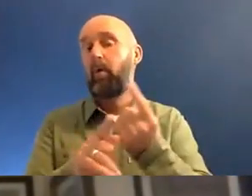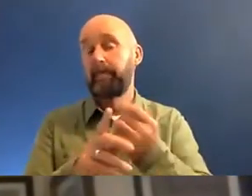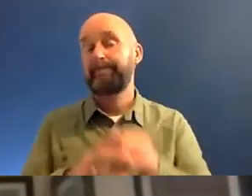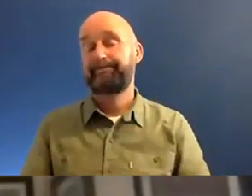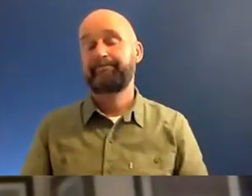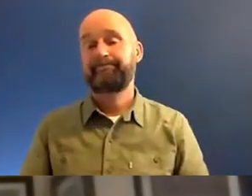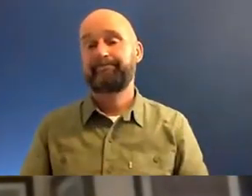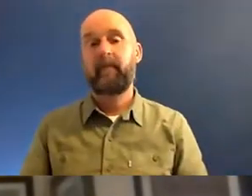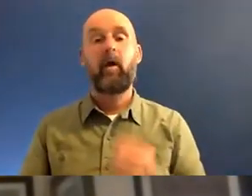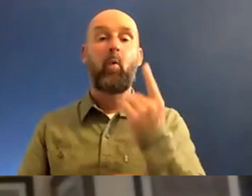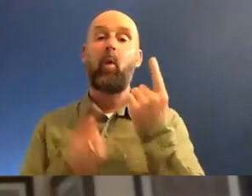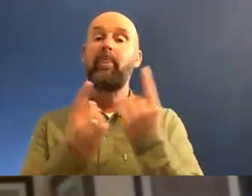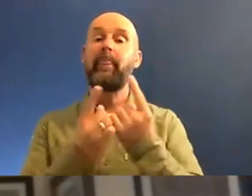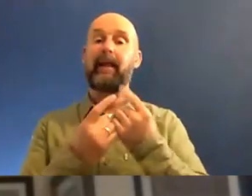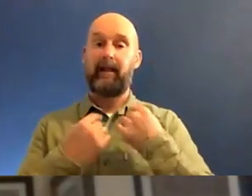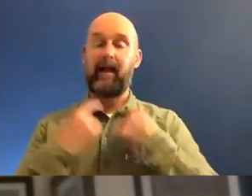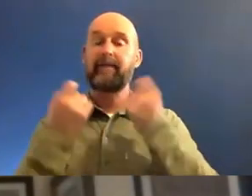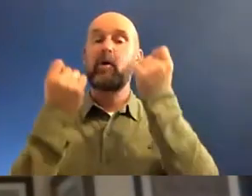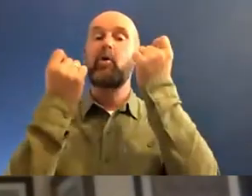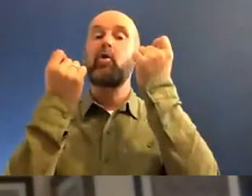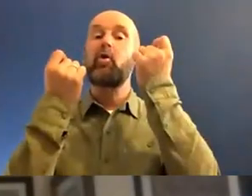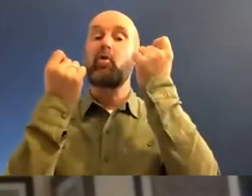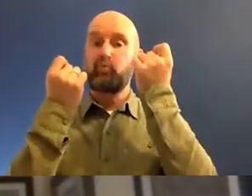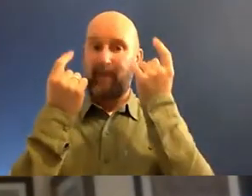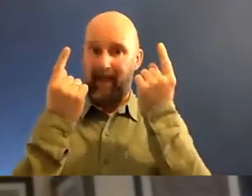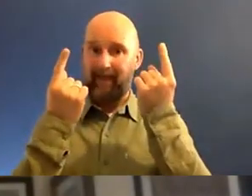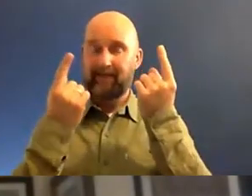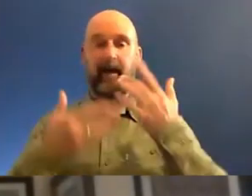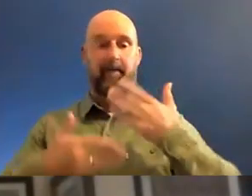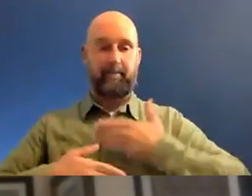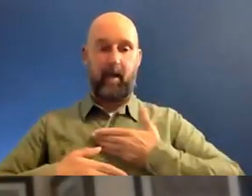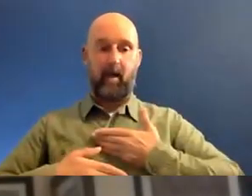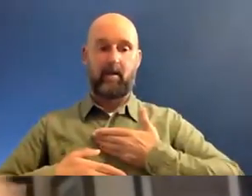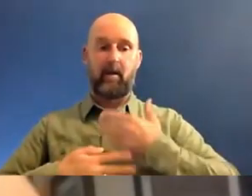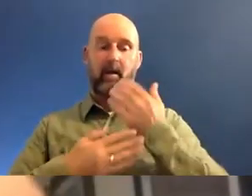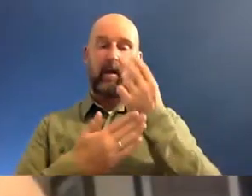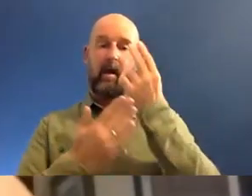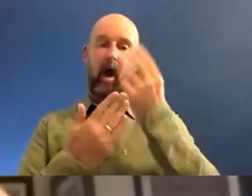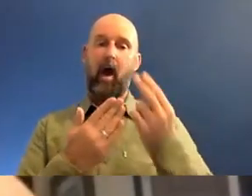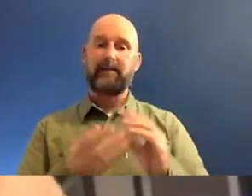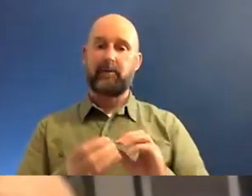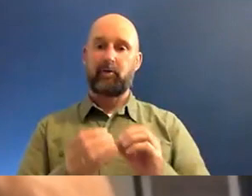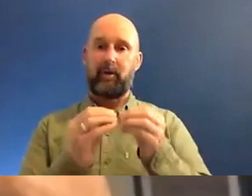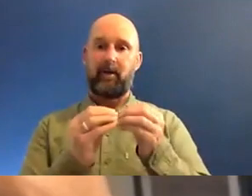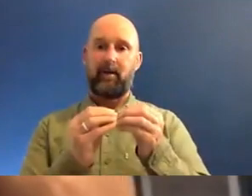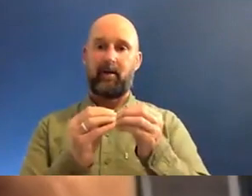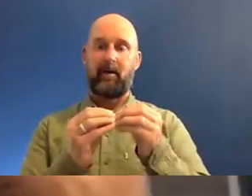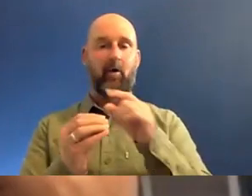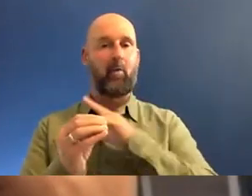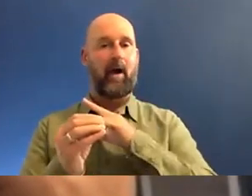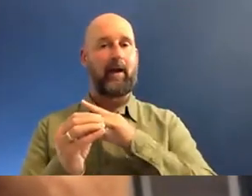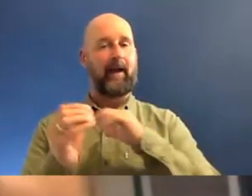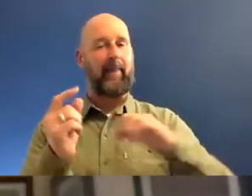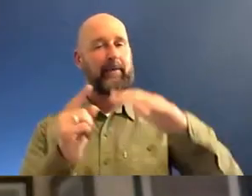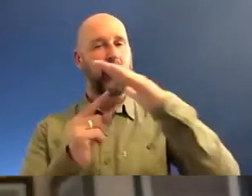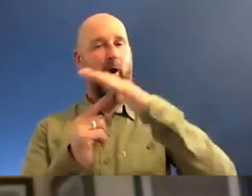One thing I've realised in my career as an artist is at the top level, I'm striving towards excellence.